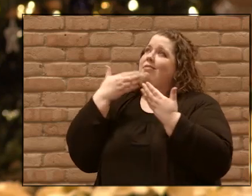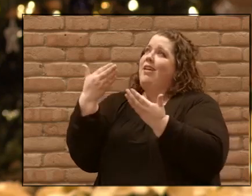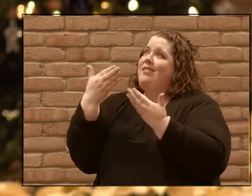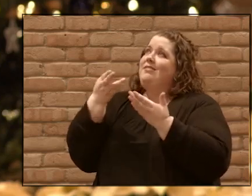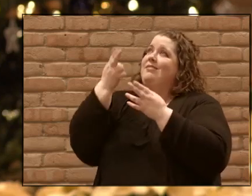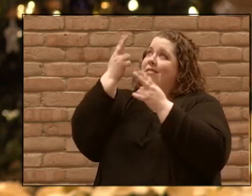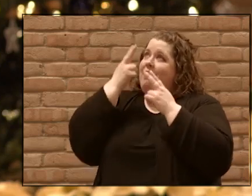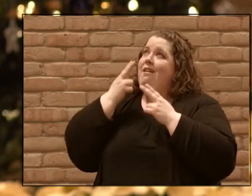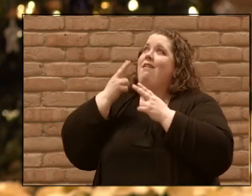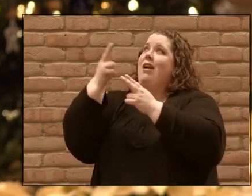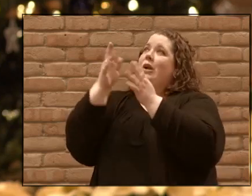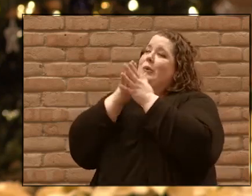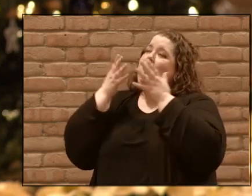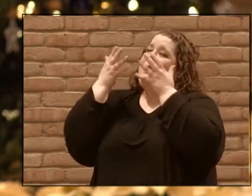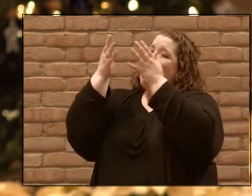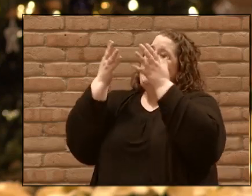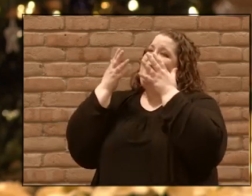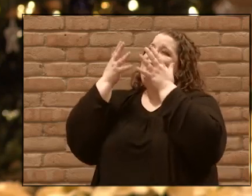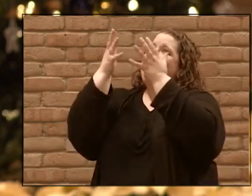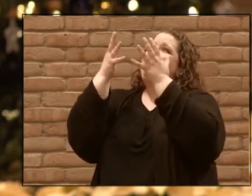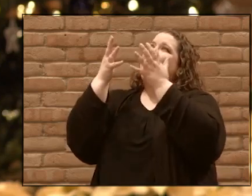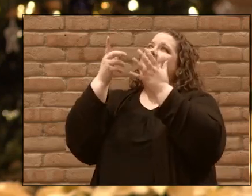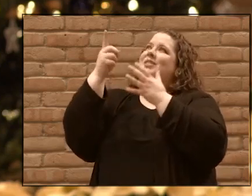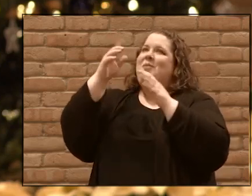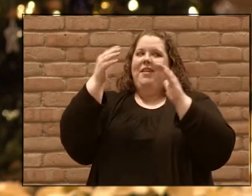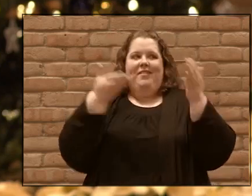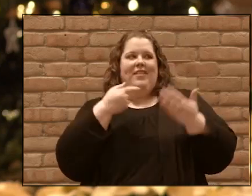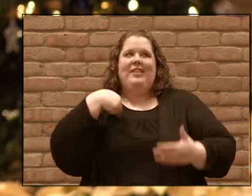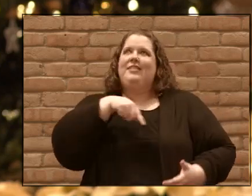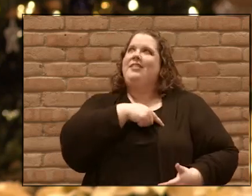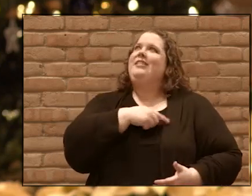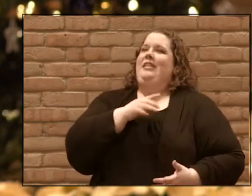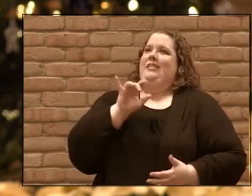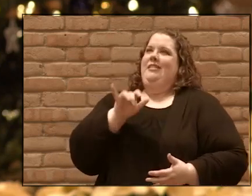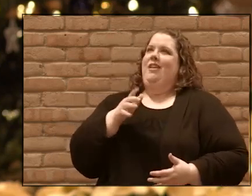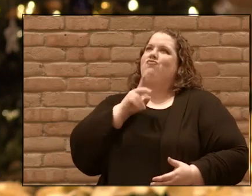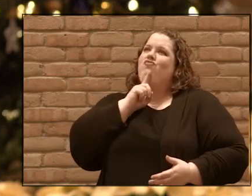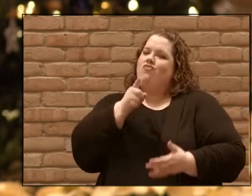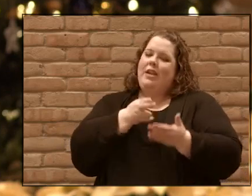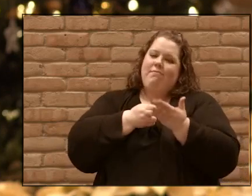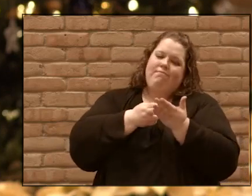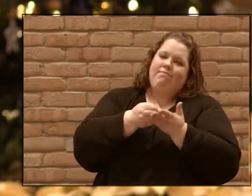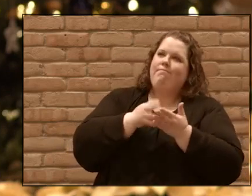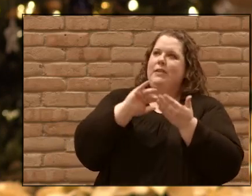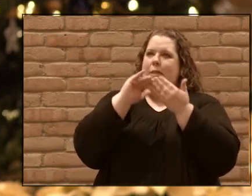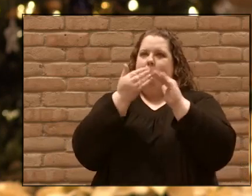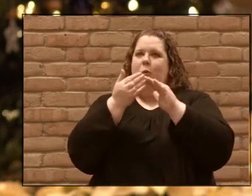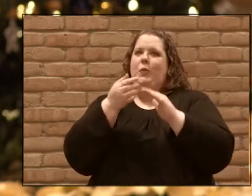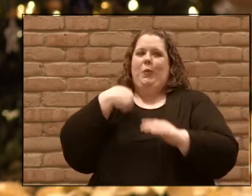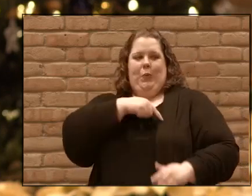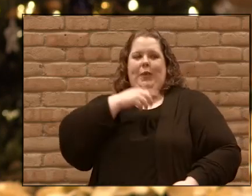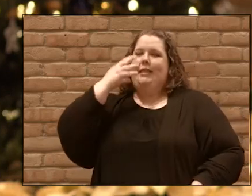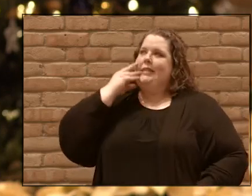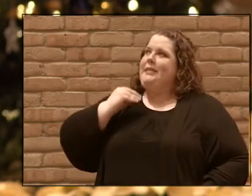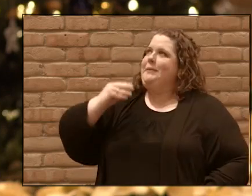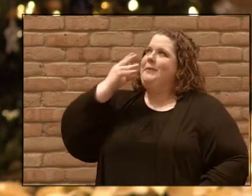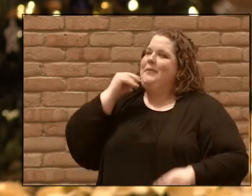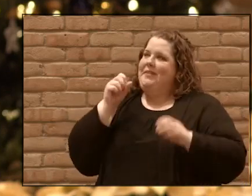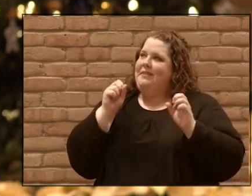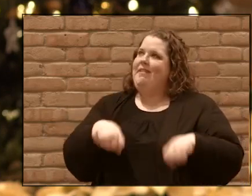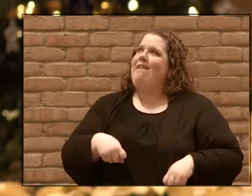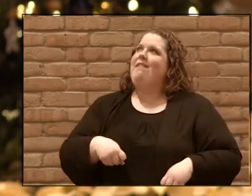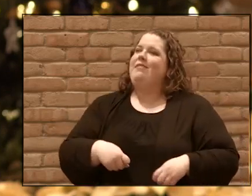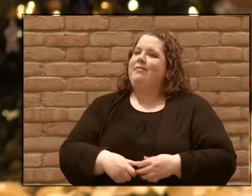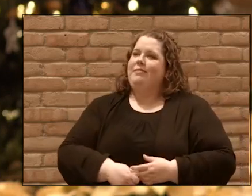this day that you have invited us to experience authentic and real community that not only